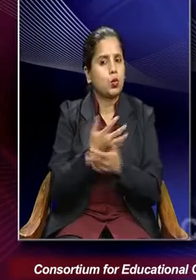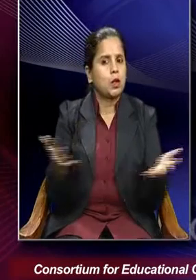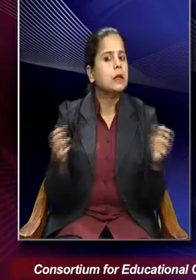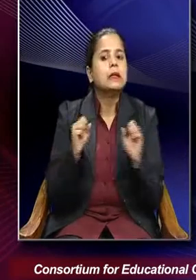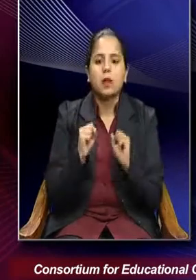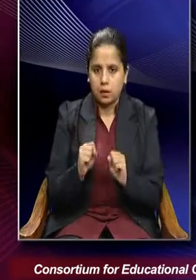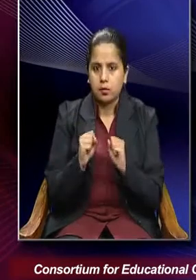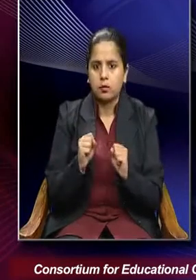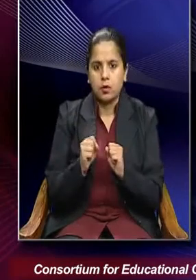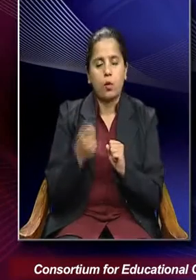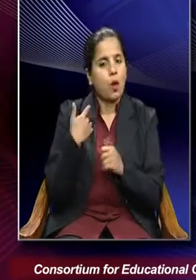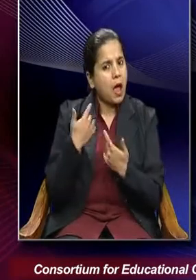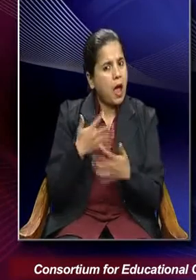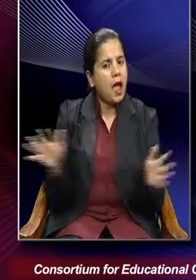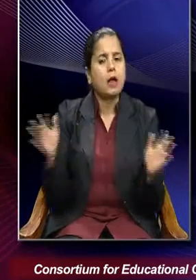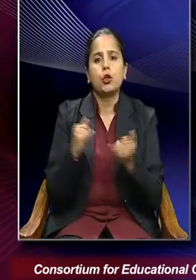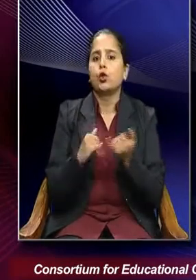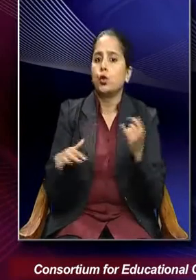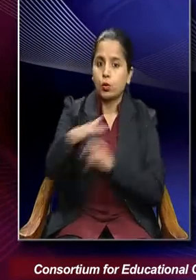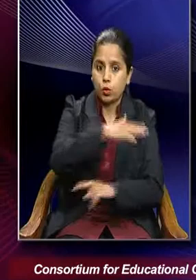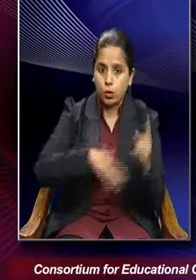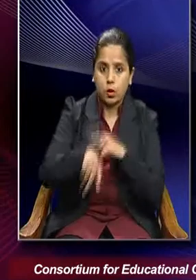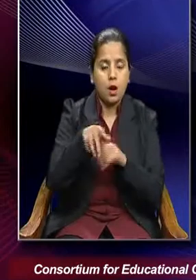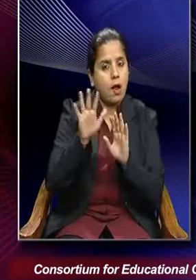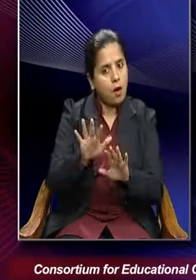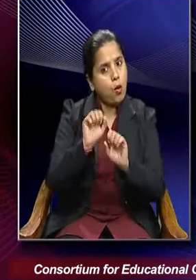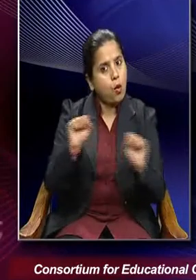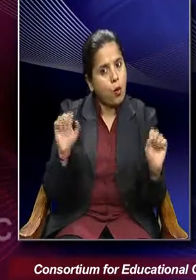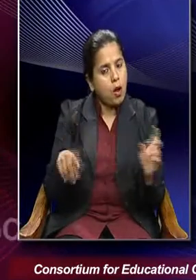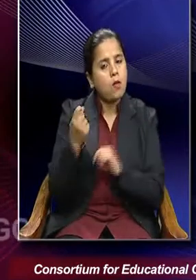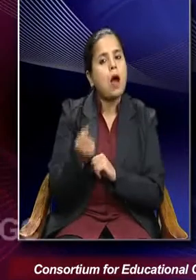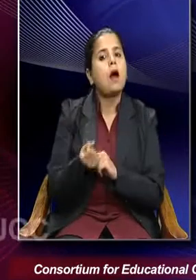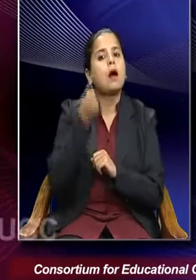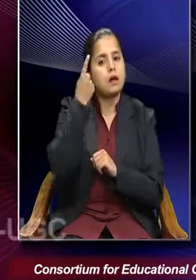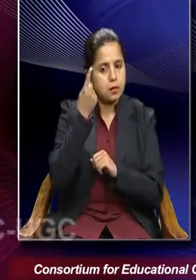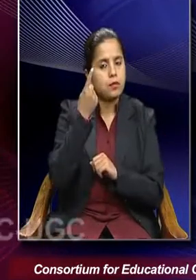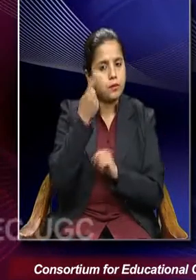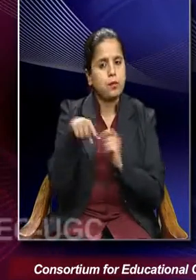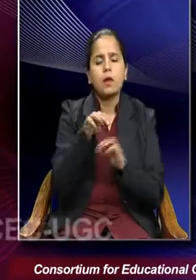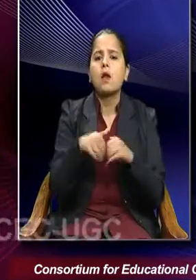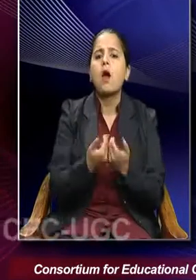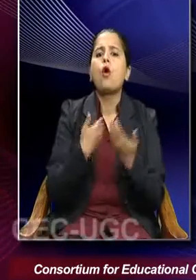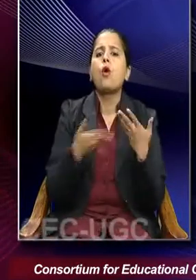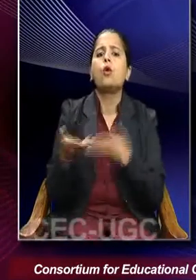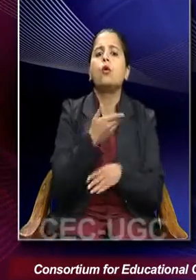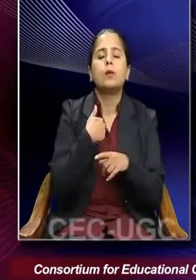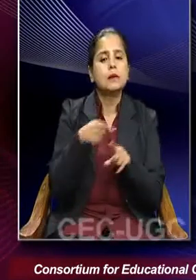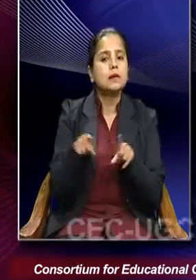So every society will have a specific understanding. So how do we then